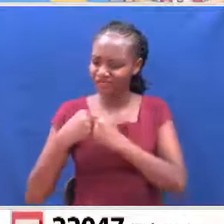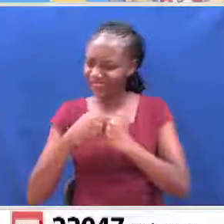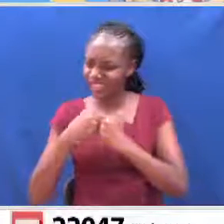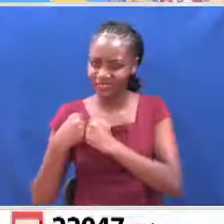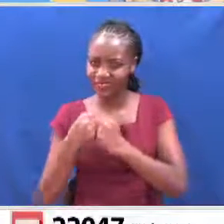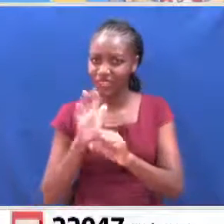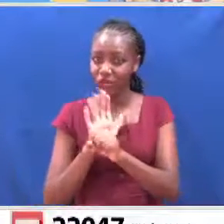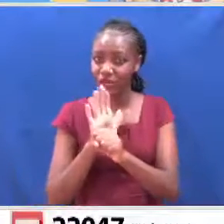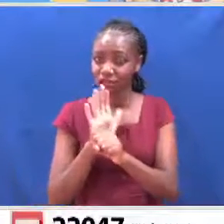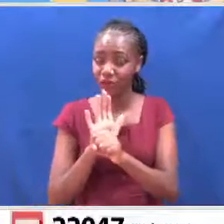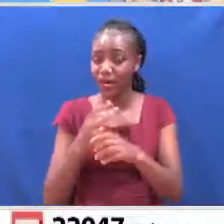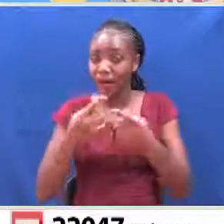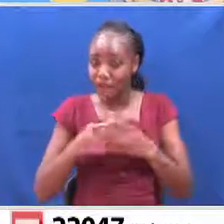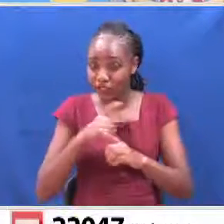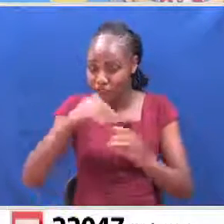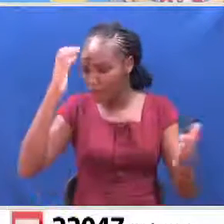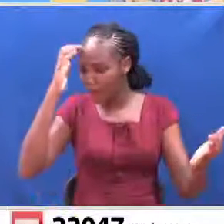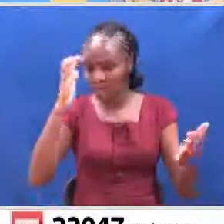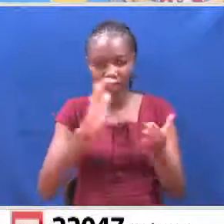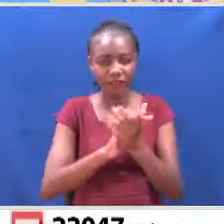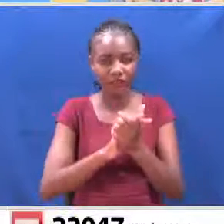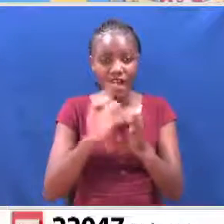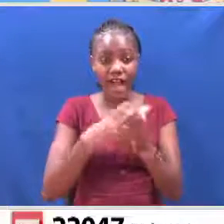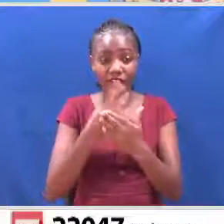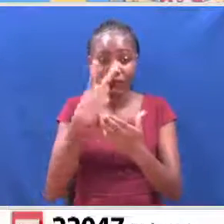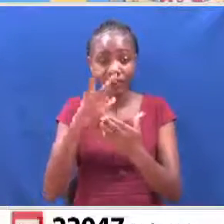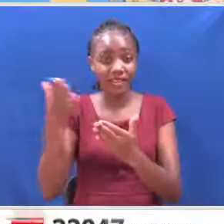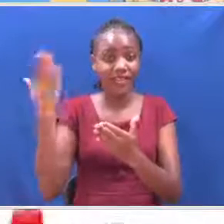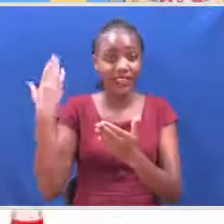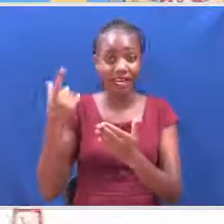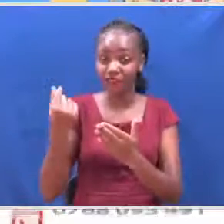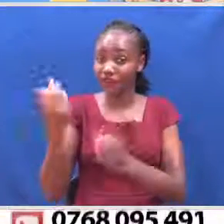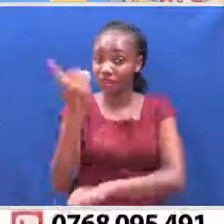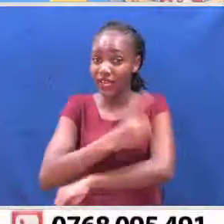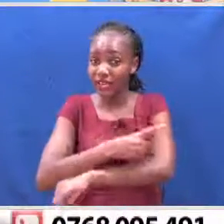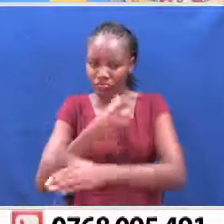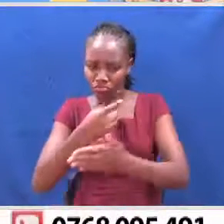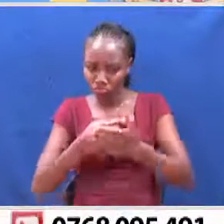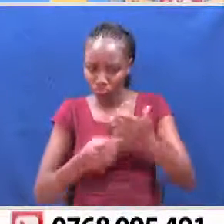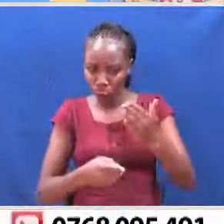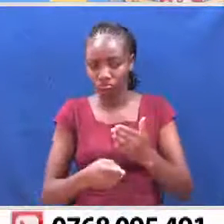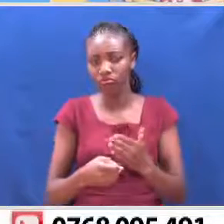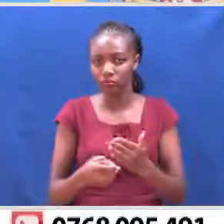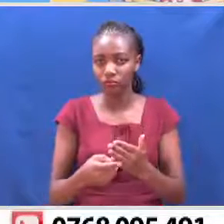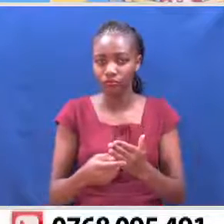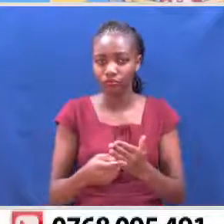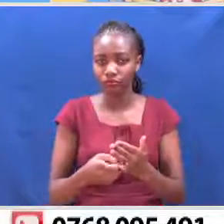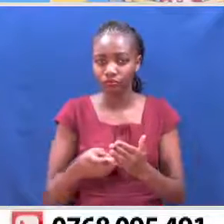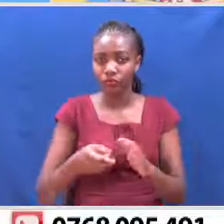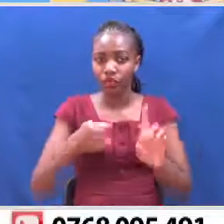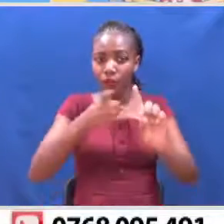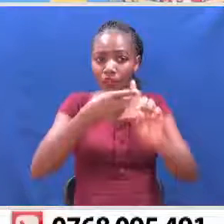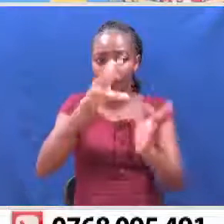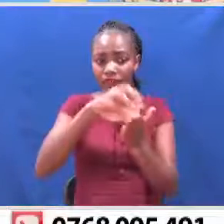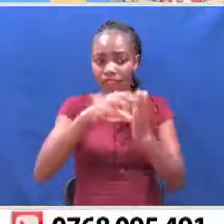spike, but we believe that and we have seen over the last several days that although our positivity rate had